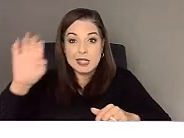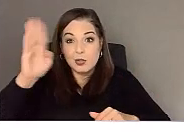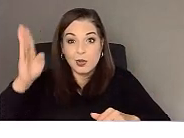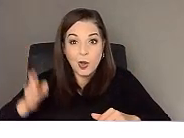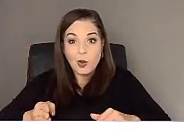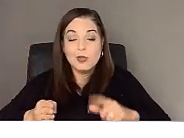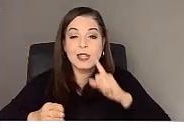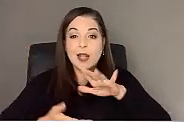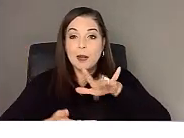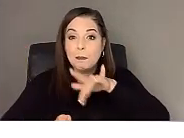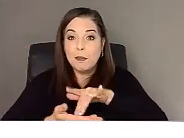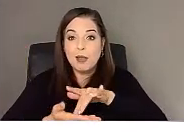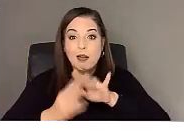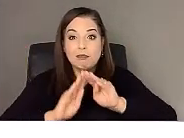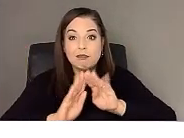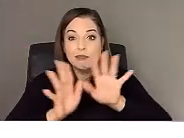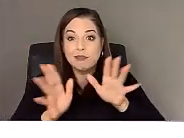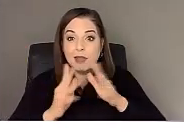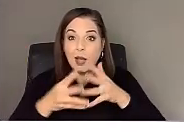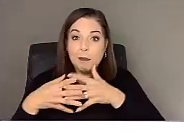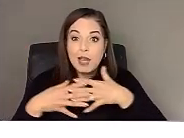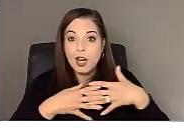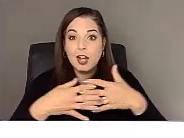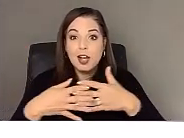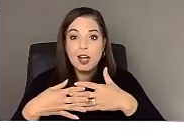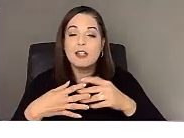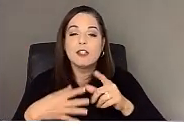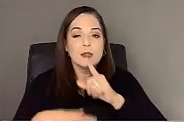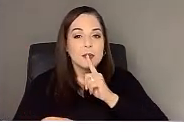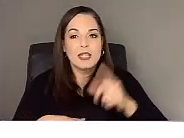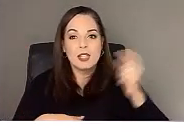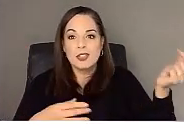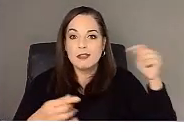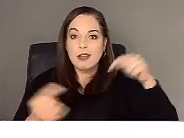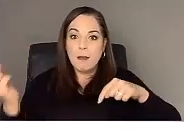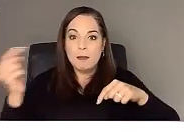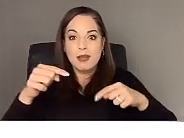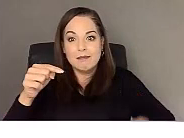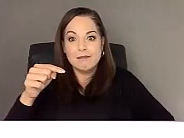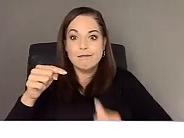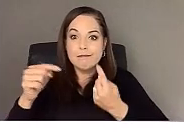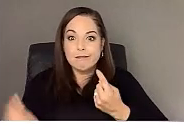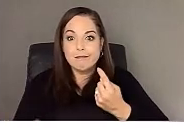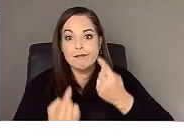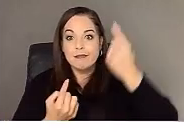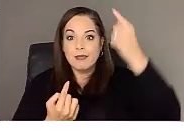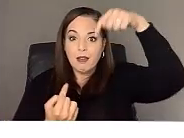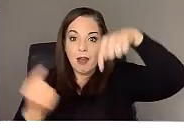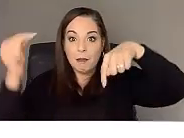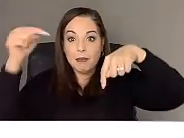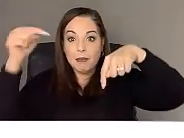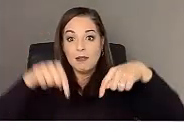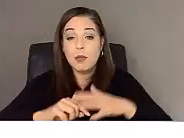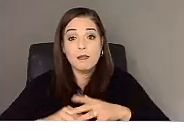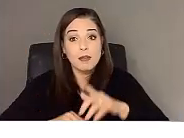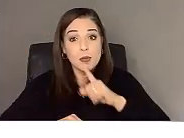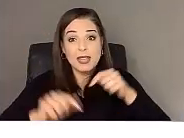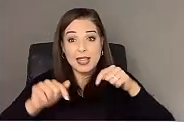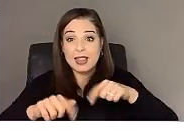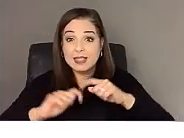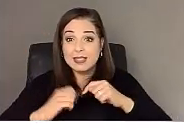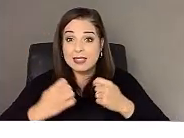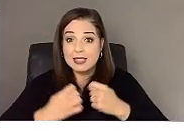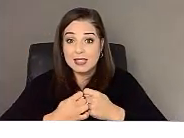middle America and, and, and, you know, so we're coming from all over and we're also, I'd like to say is that this team was built,